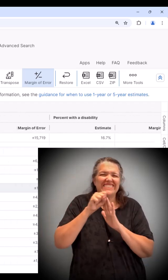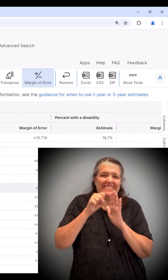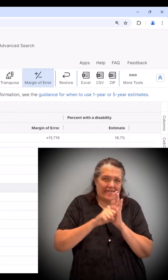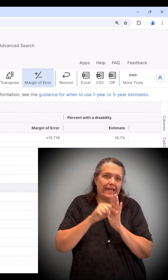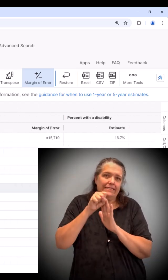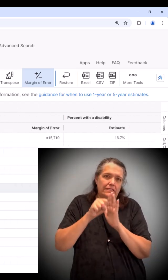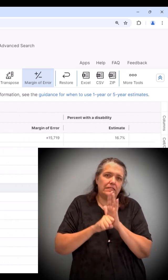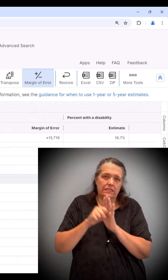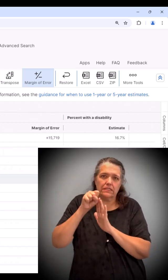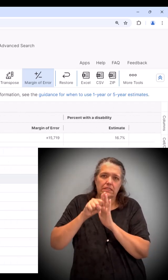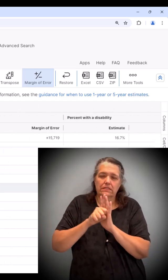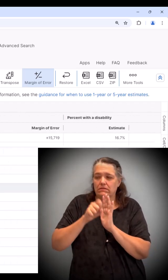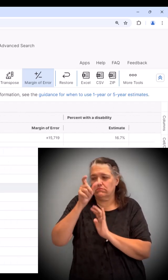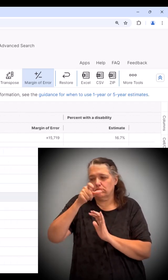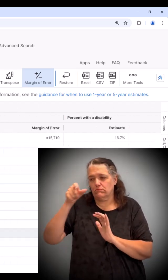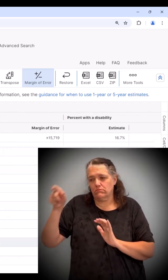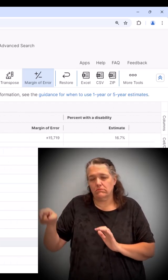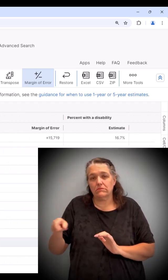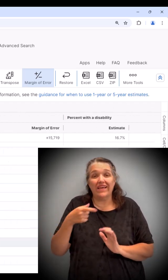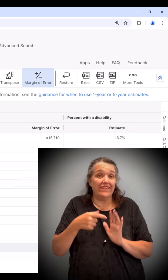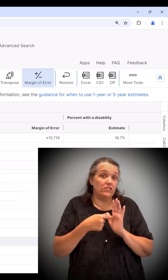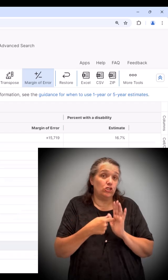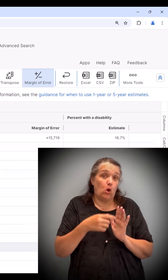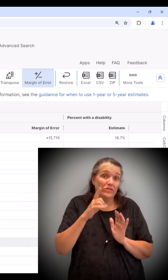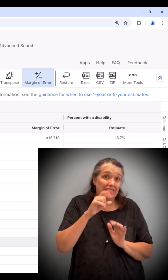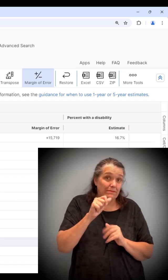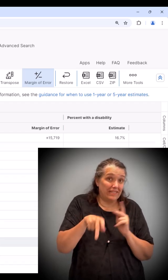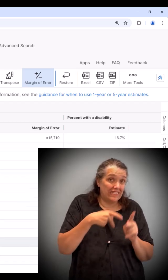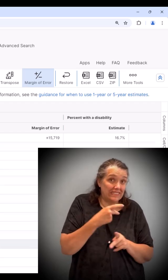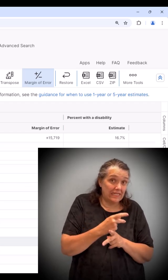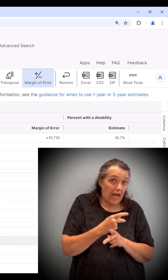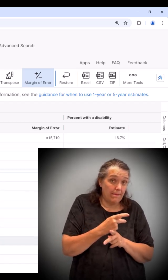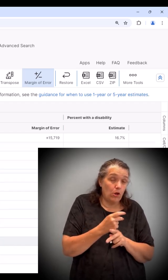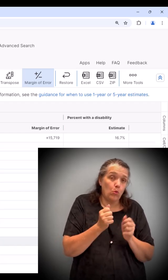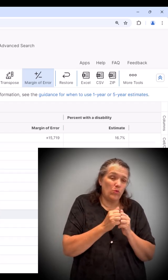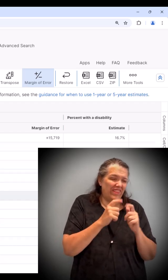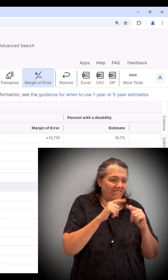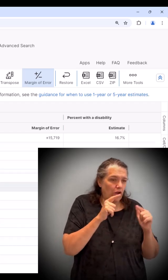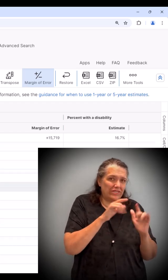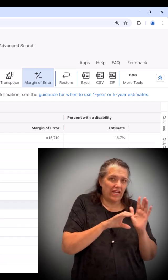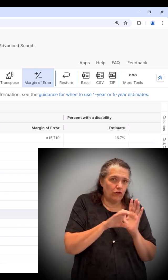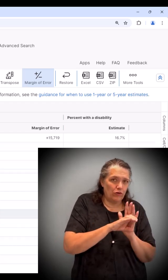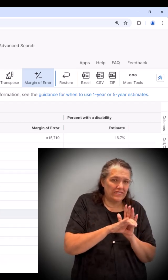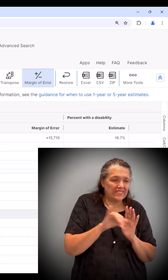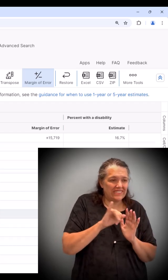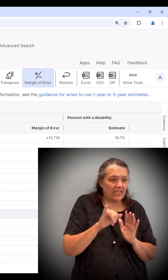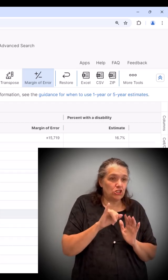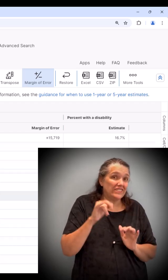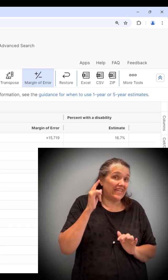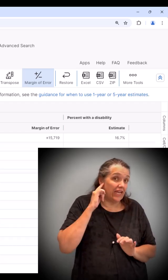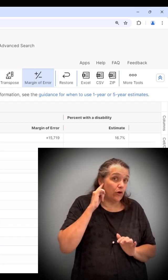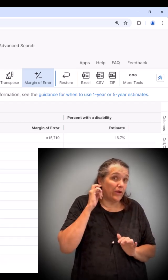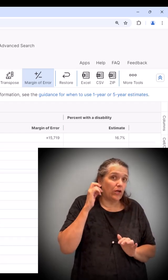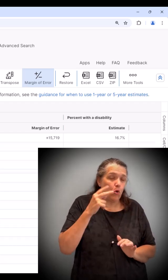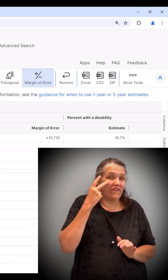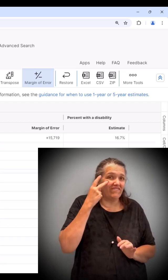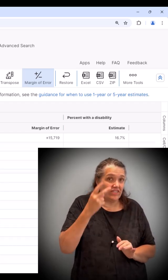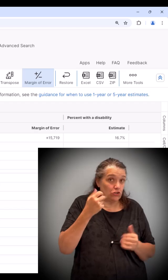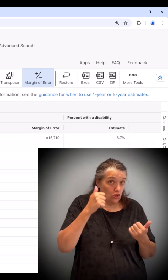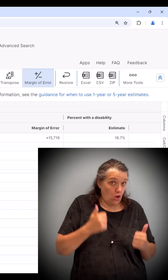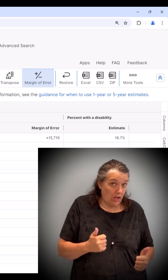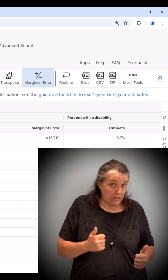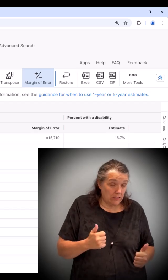characteristics such as hearing and visual difficulty by age. Now let's explore